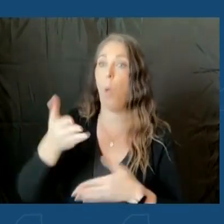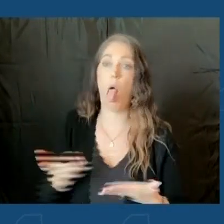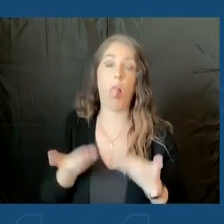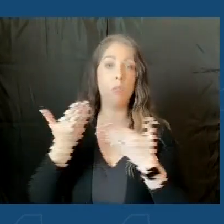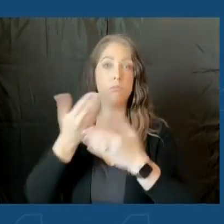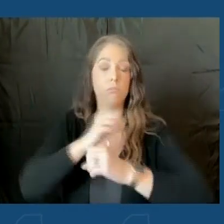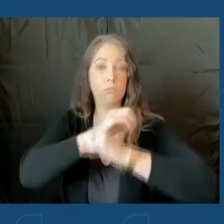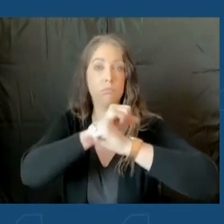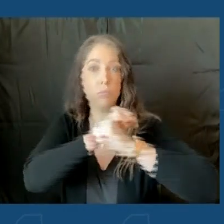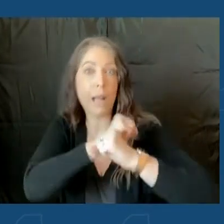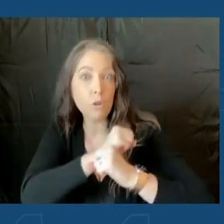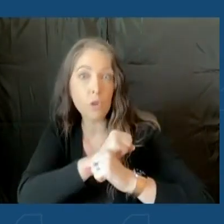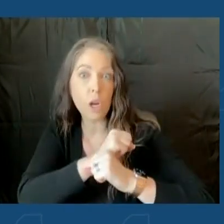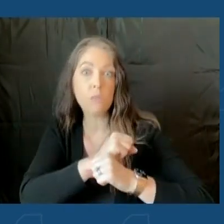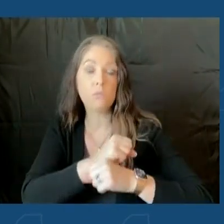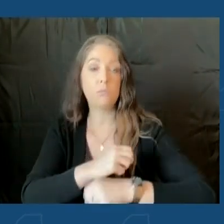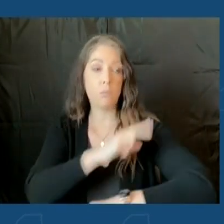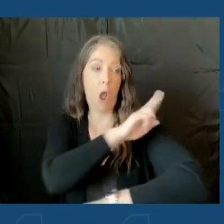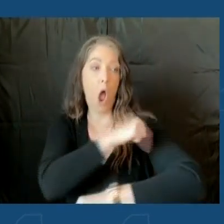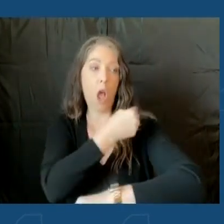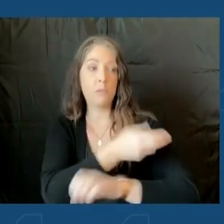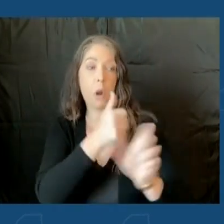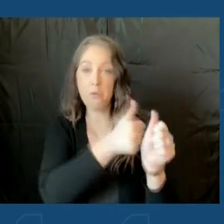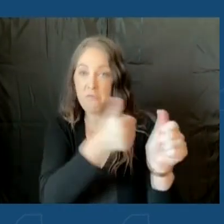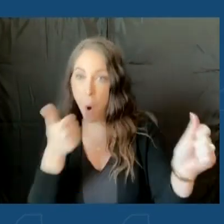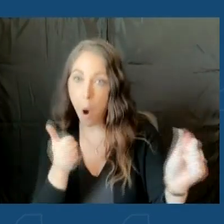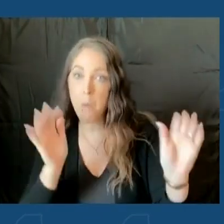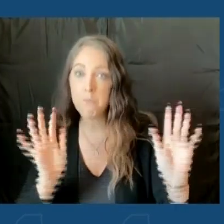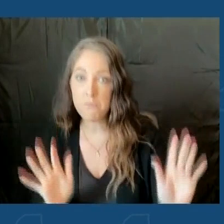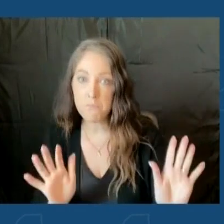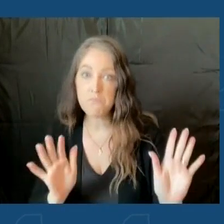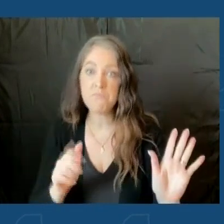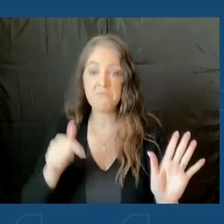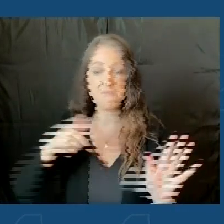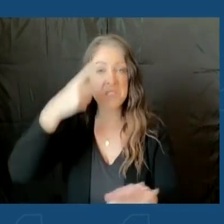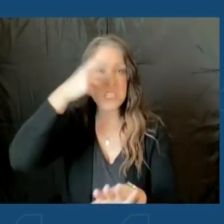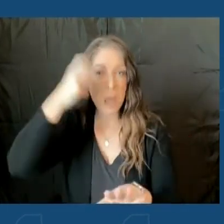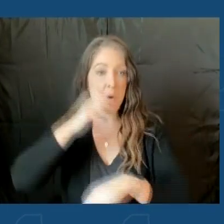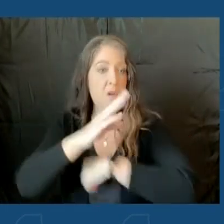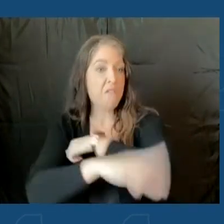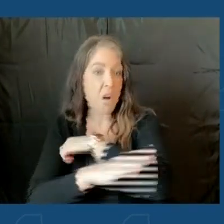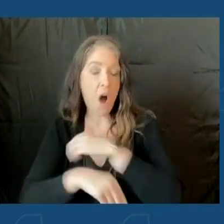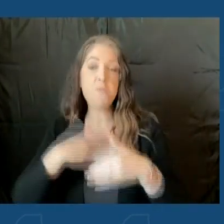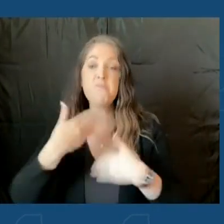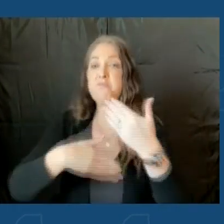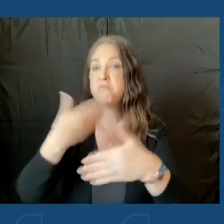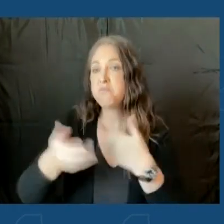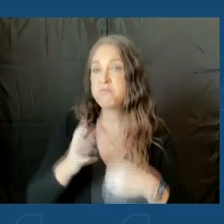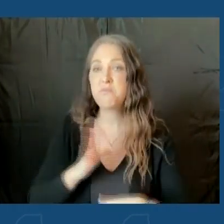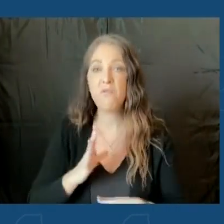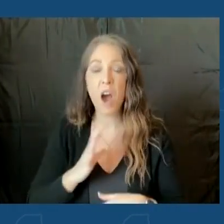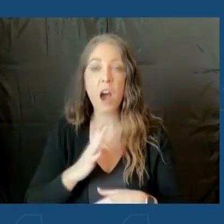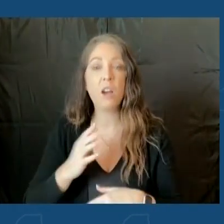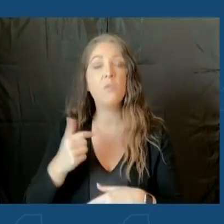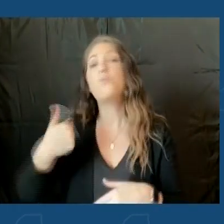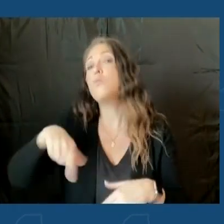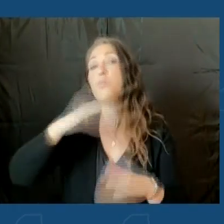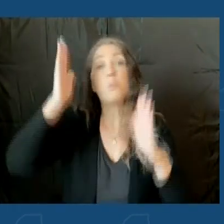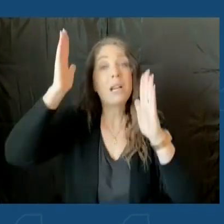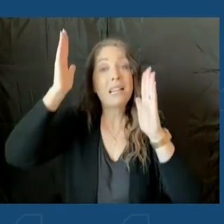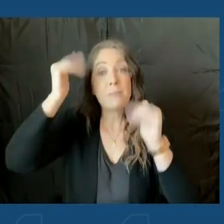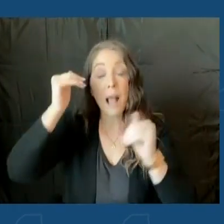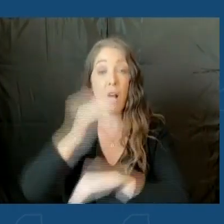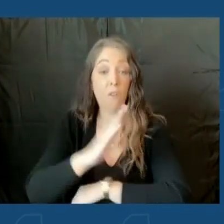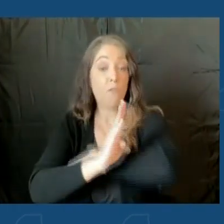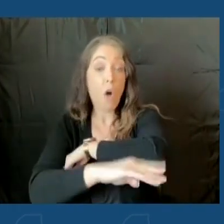protection, keep you out of the hospital, and will get you through the rest of the summer into fall. And we do expect in the fall, we will have a new generation of vaccines